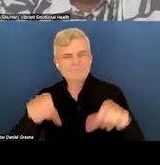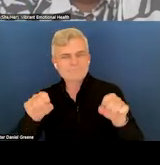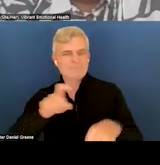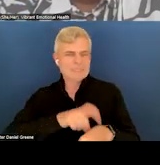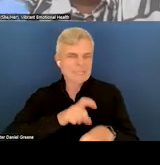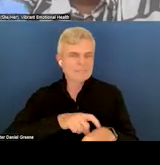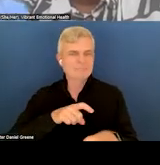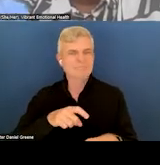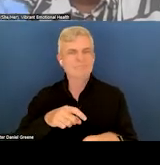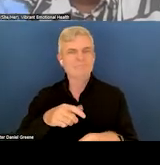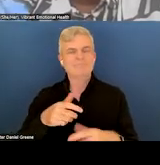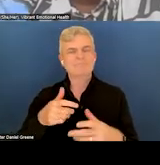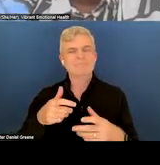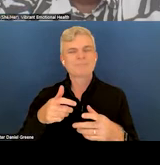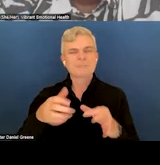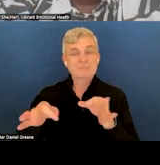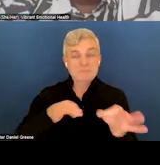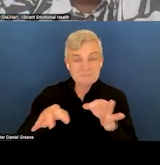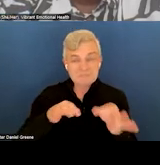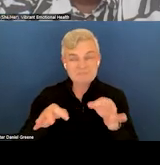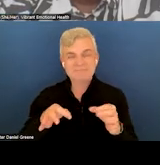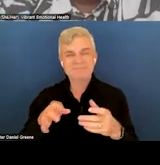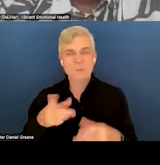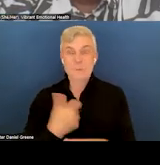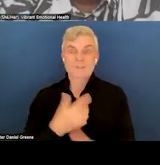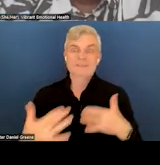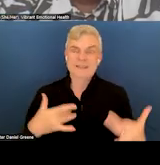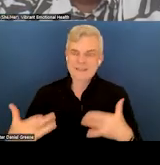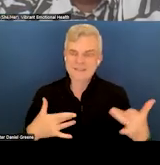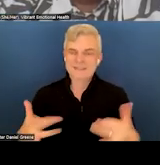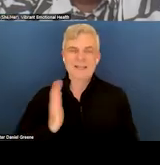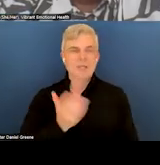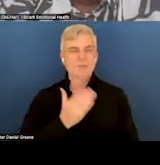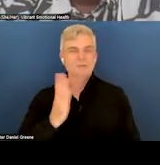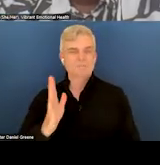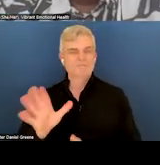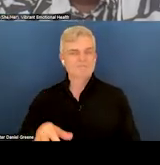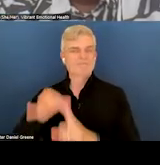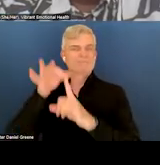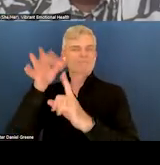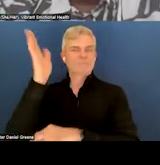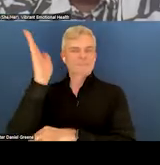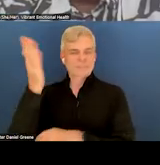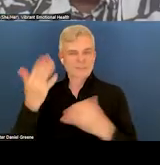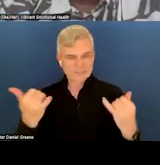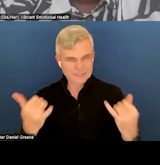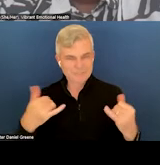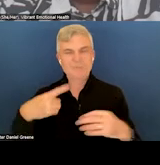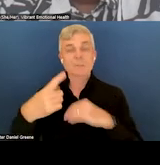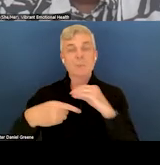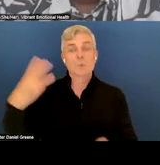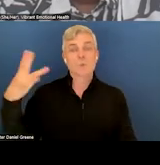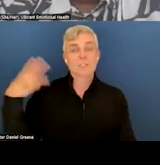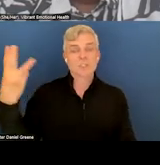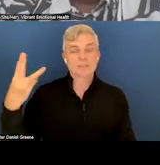preview, very excited, our featured presentation today about Washington State,